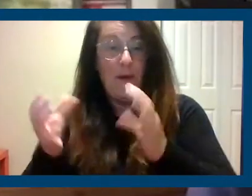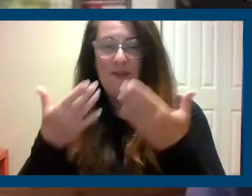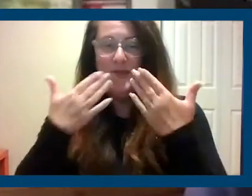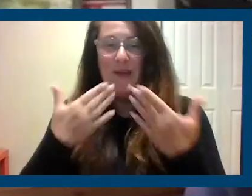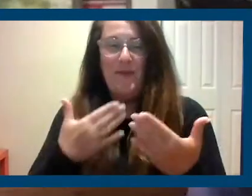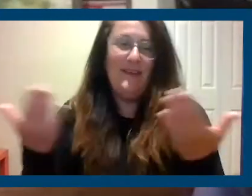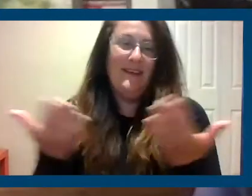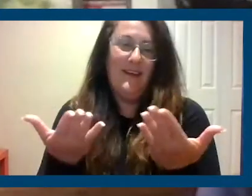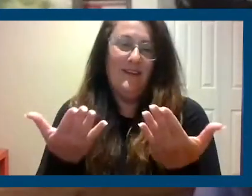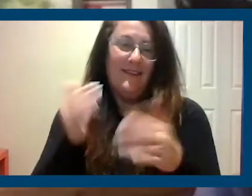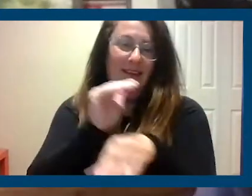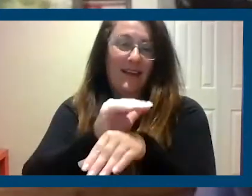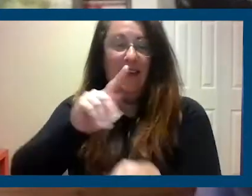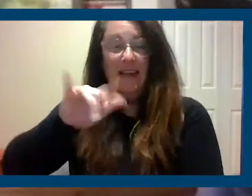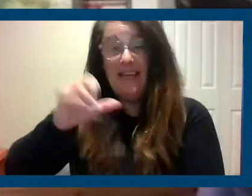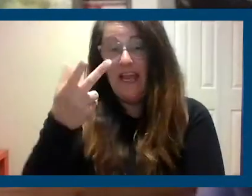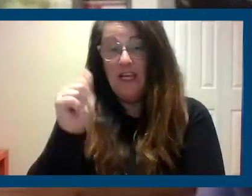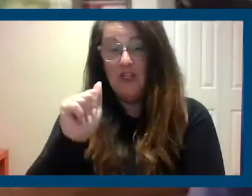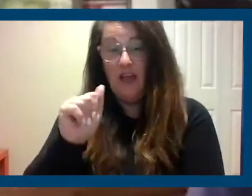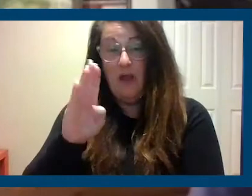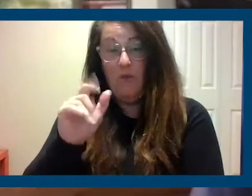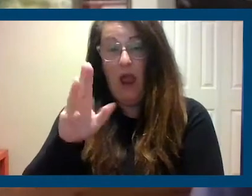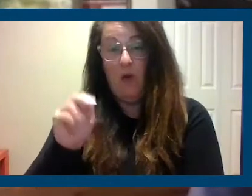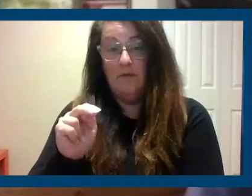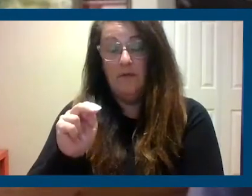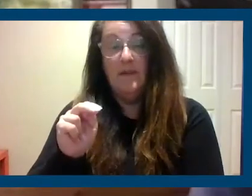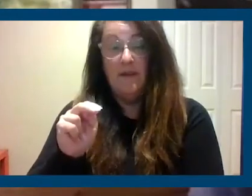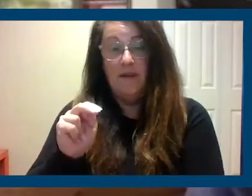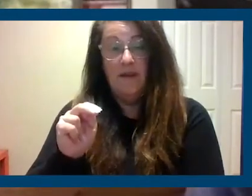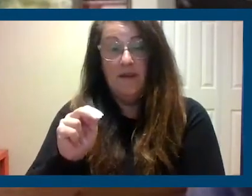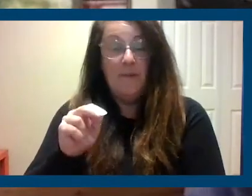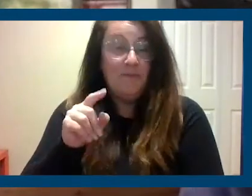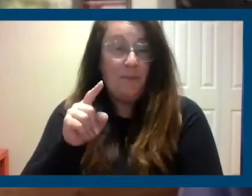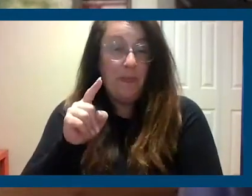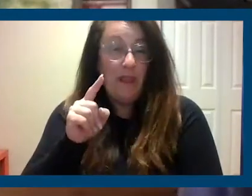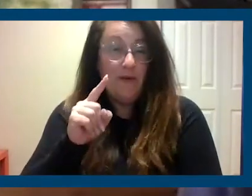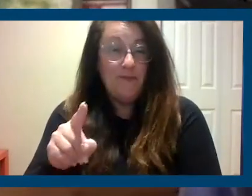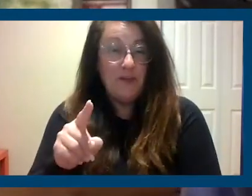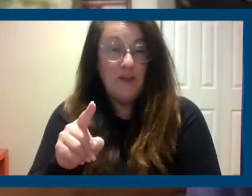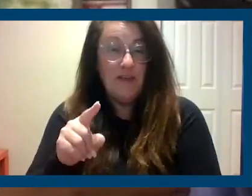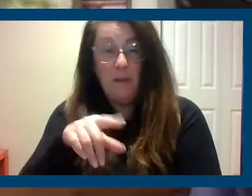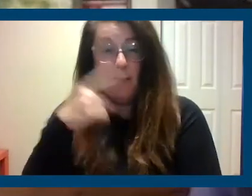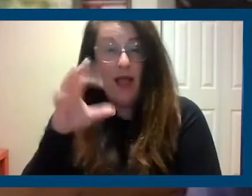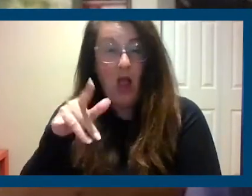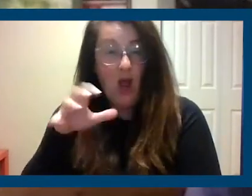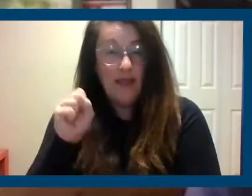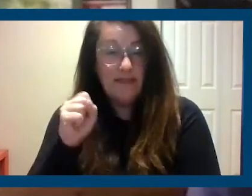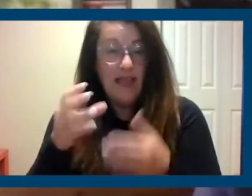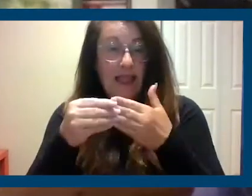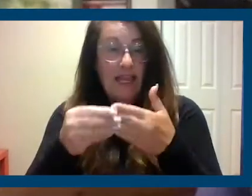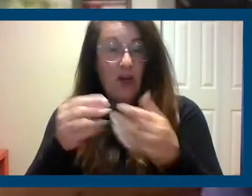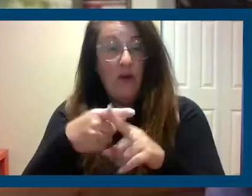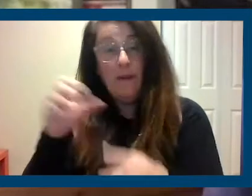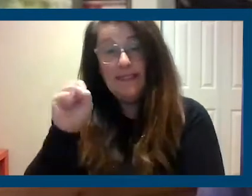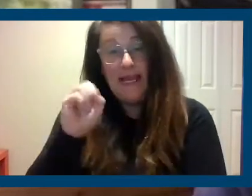with us. Taisha Brown, the Chair of the CDP's Black Caucus, a leader out of San